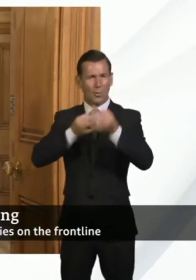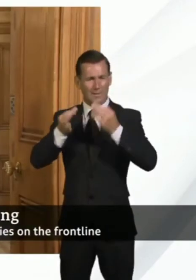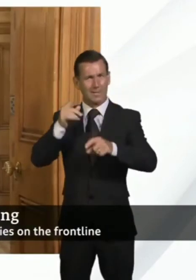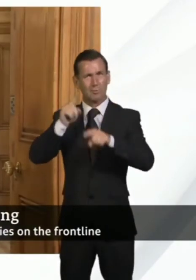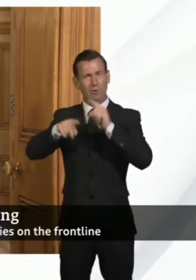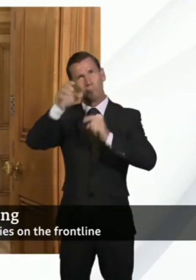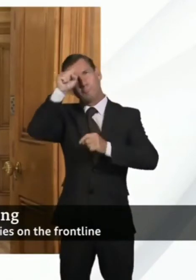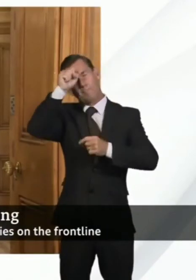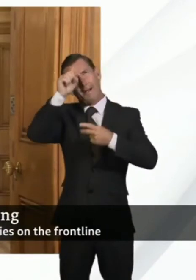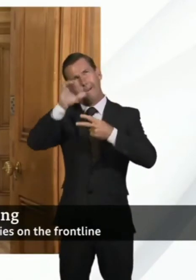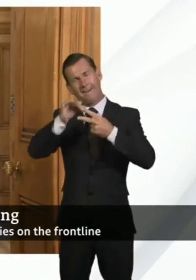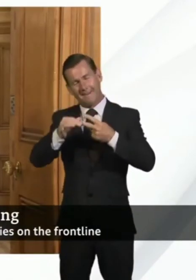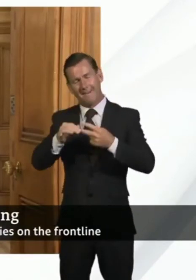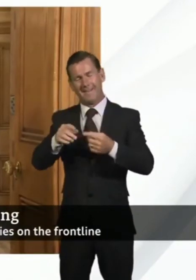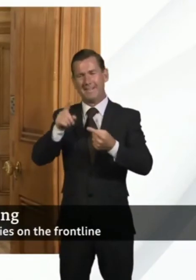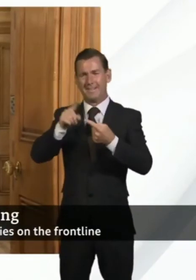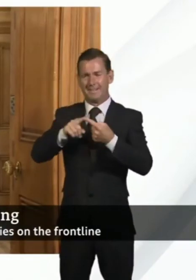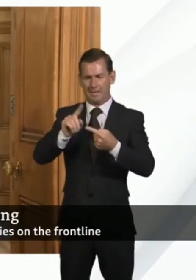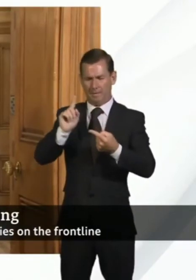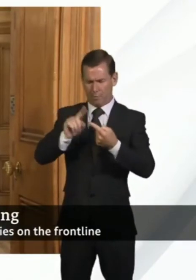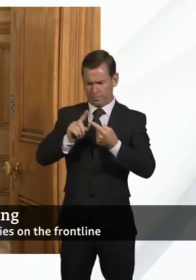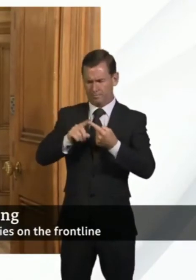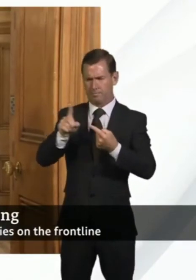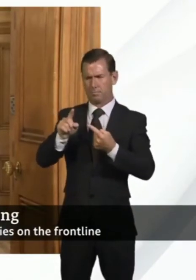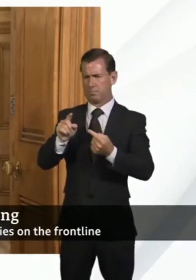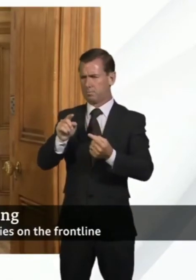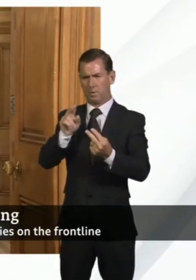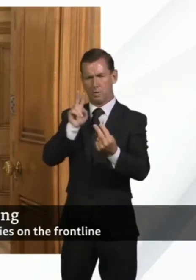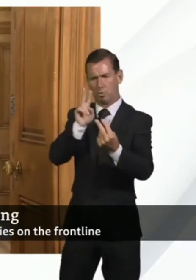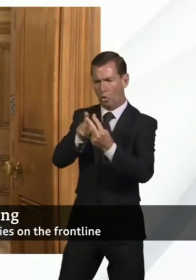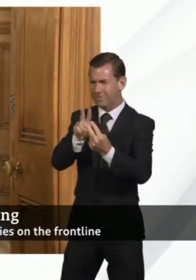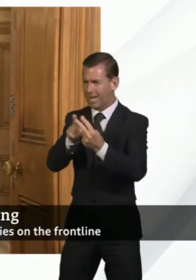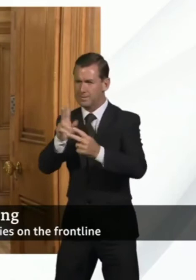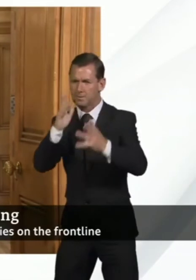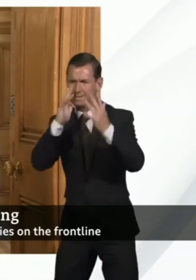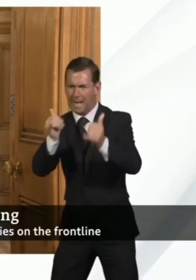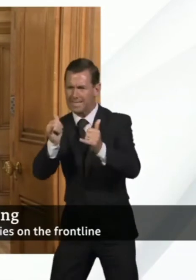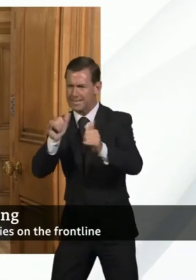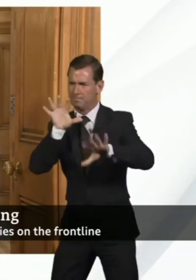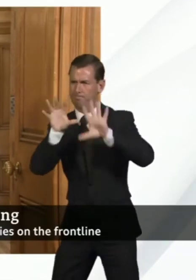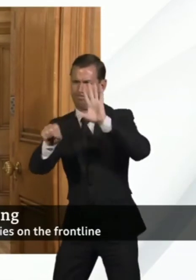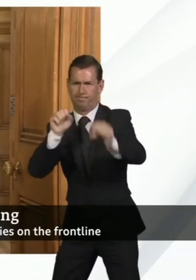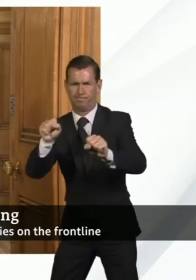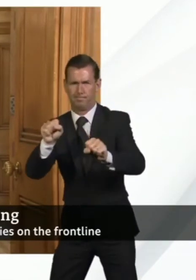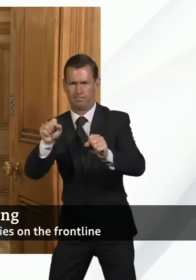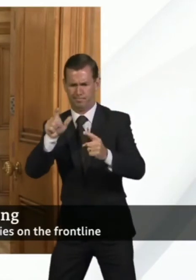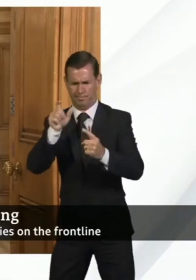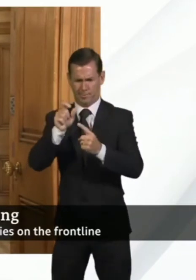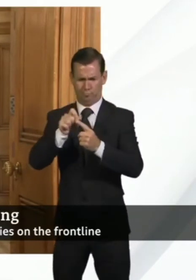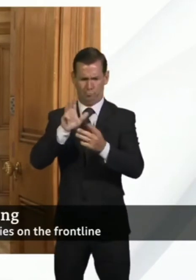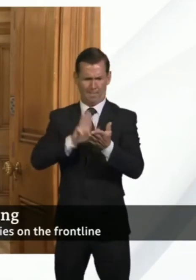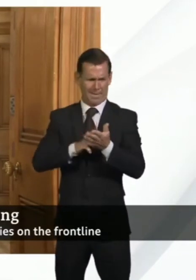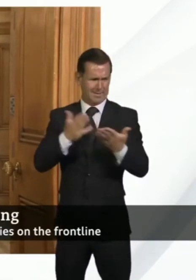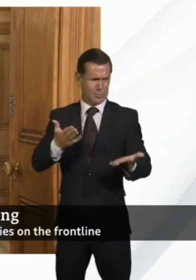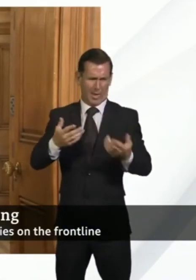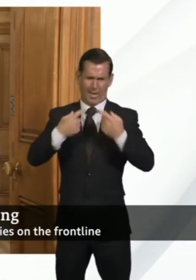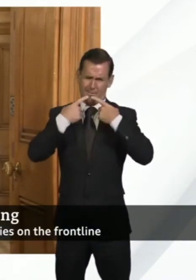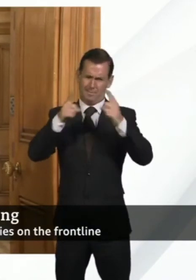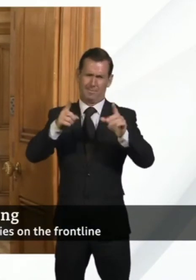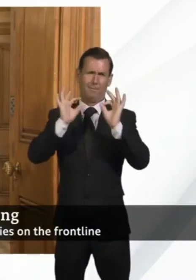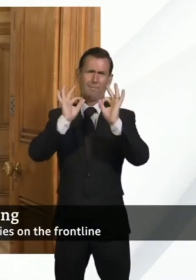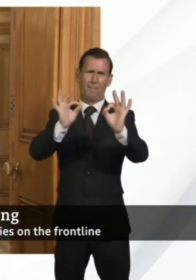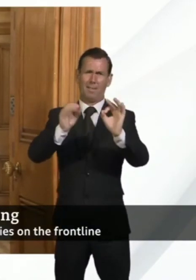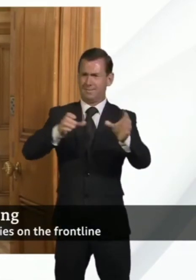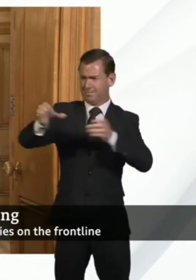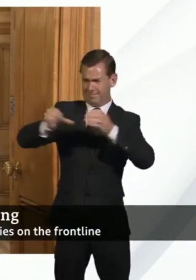the contact tracing that the Prime Minister announced fantastic progress at lunchtime today. We've now recruited